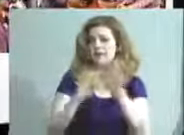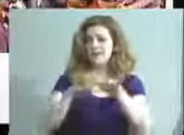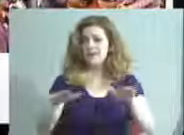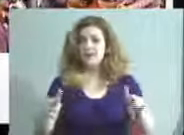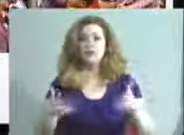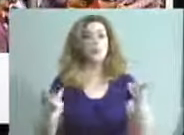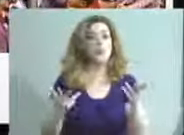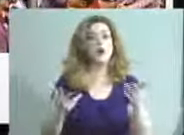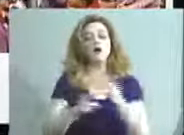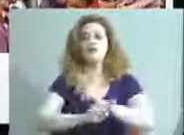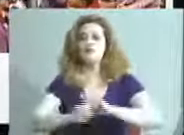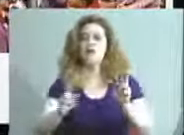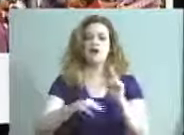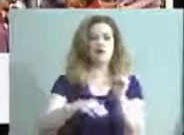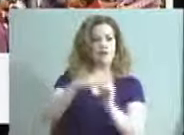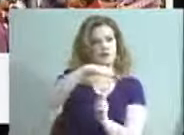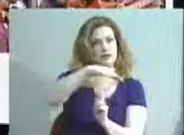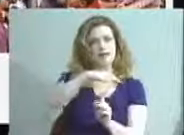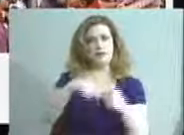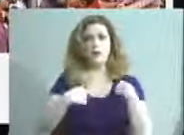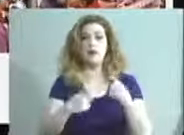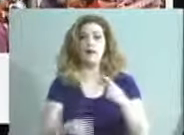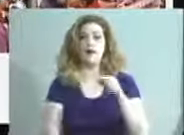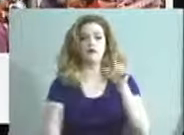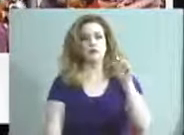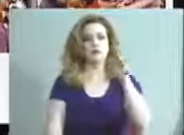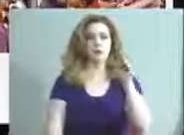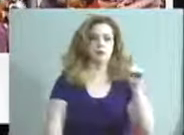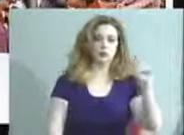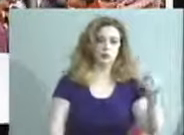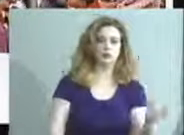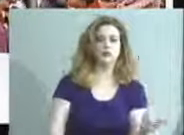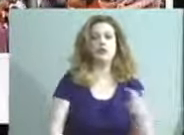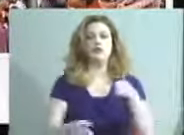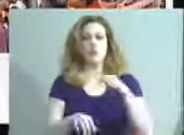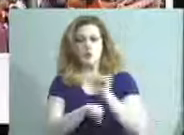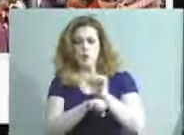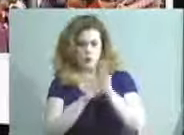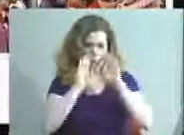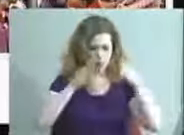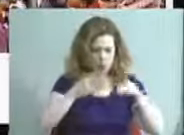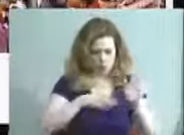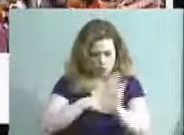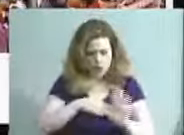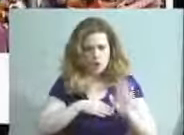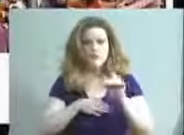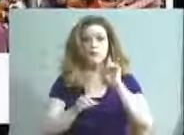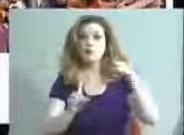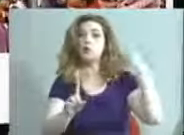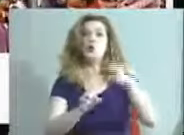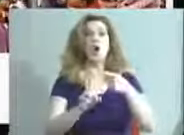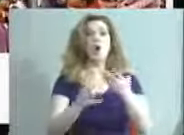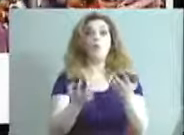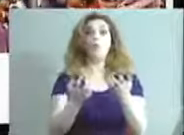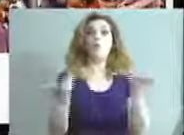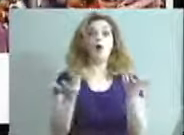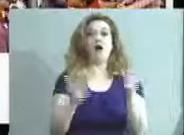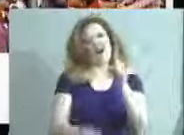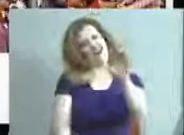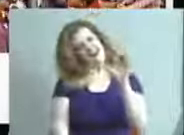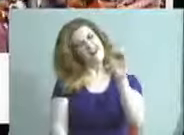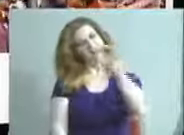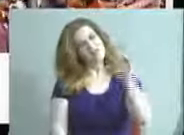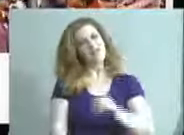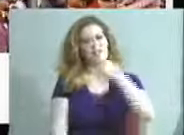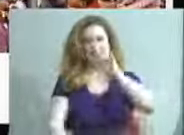ready for kindergarten by 2020. So we work around those with the goal of getting 100% of our kids